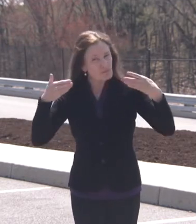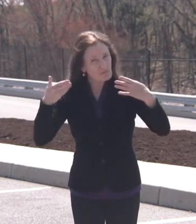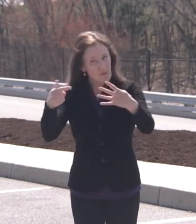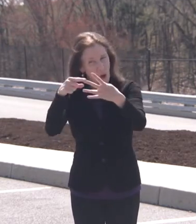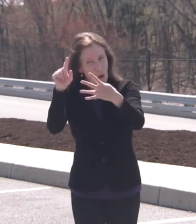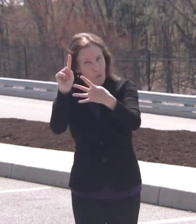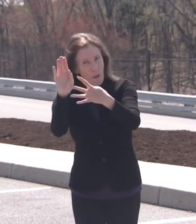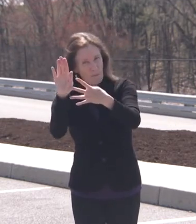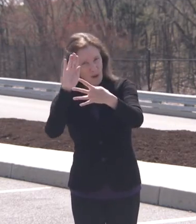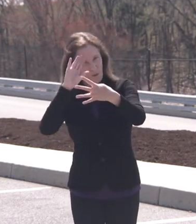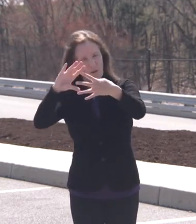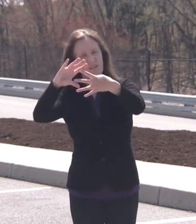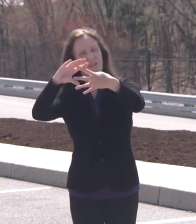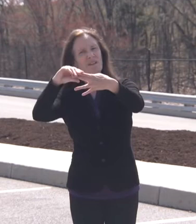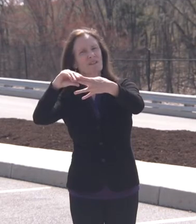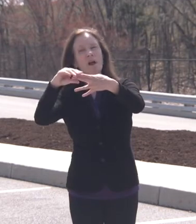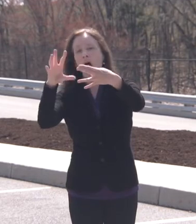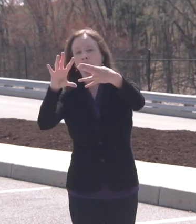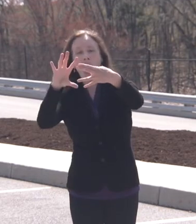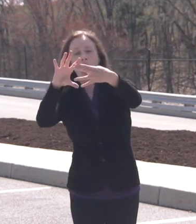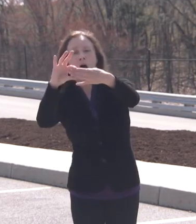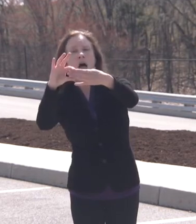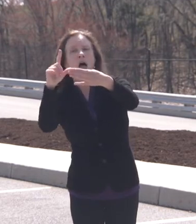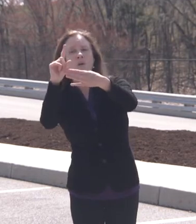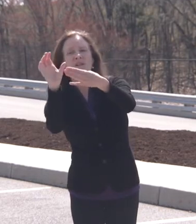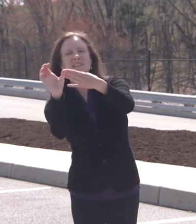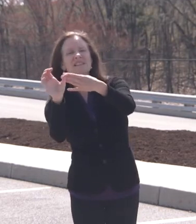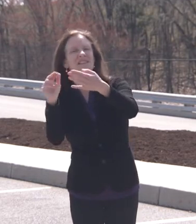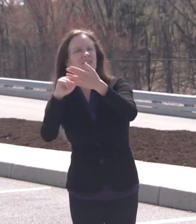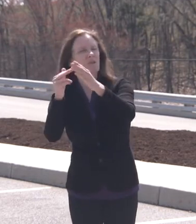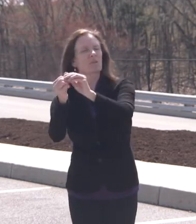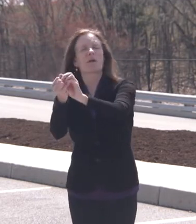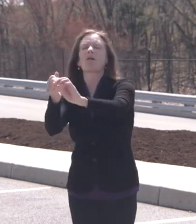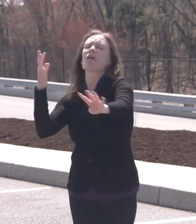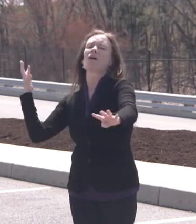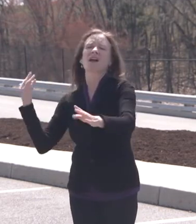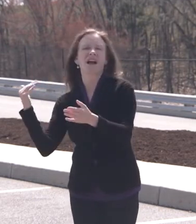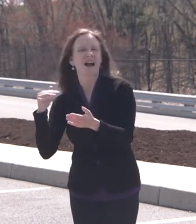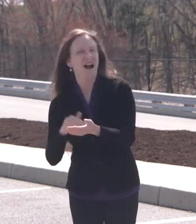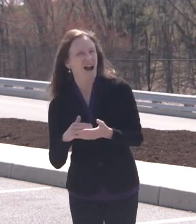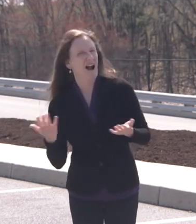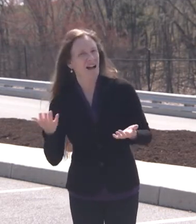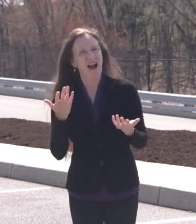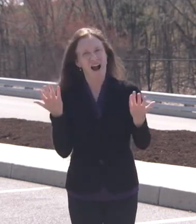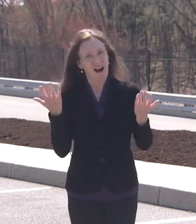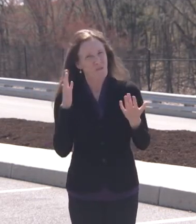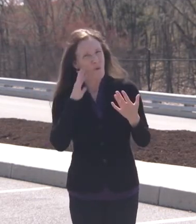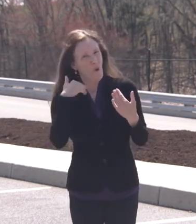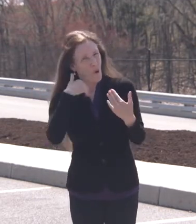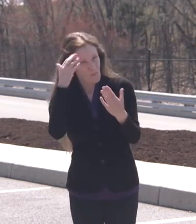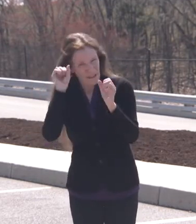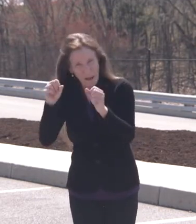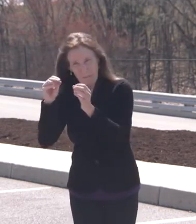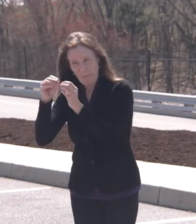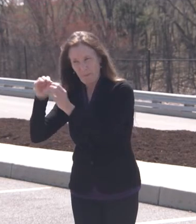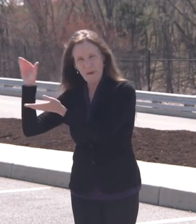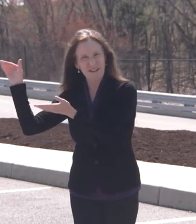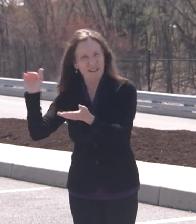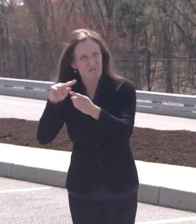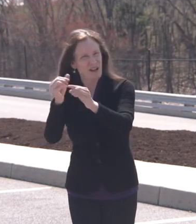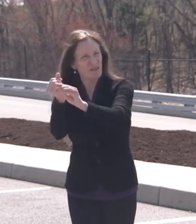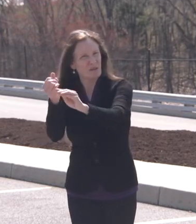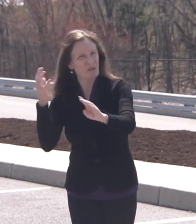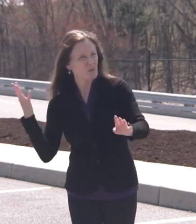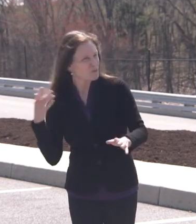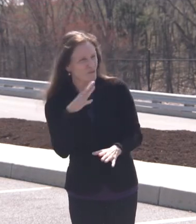phases, that you're going to see something similar to that. I know supply is increasing. Is the state preparing or organizing any kind of